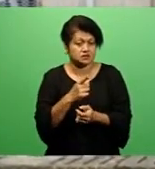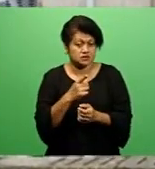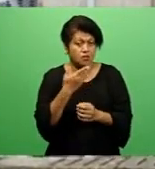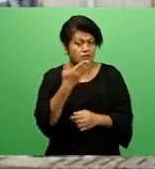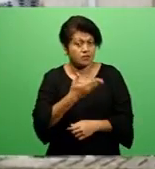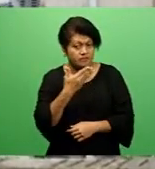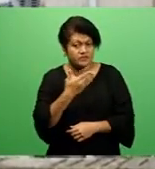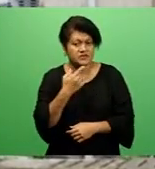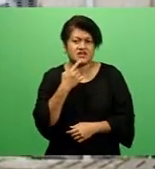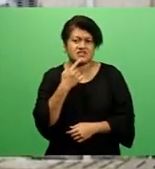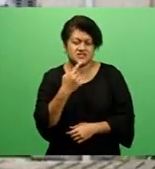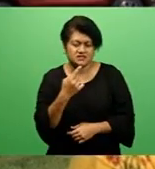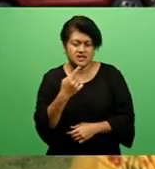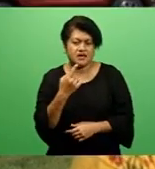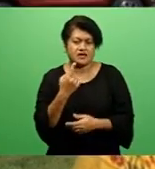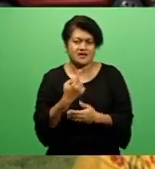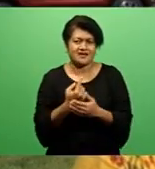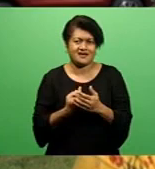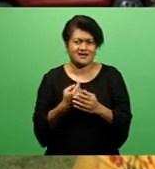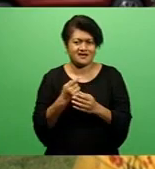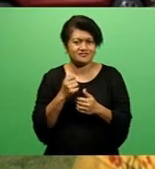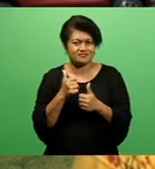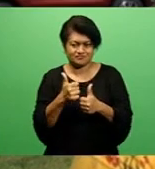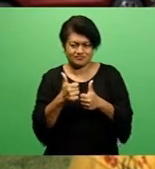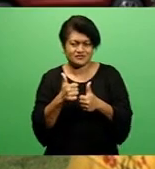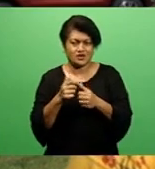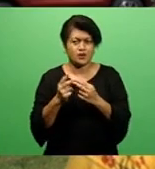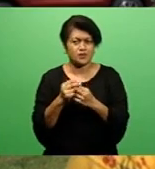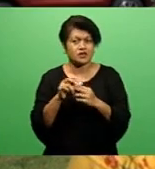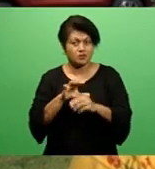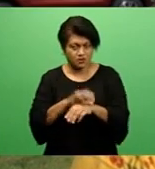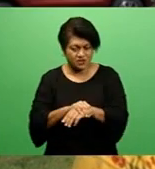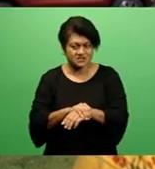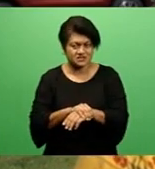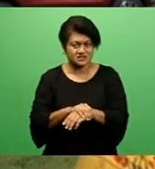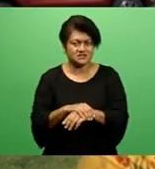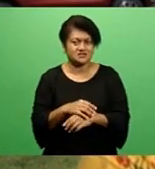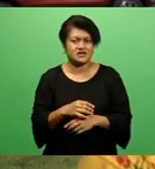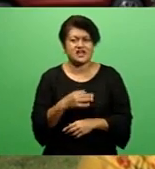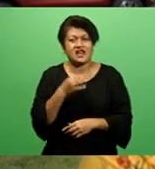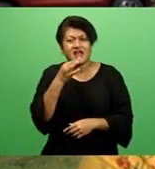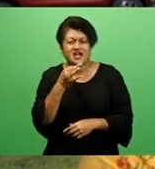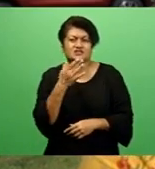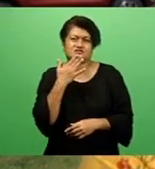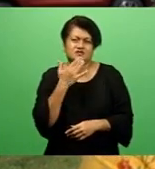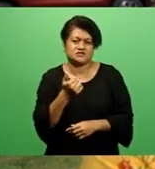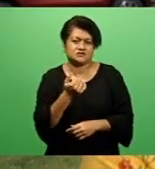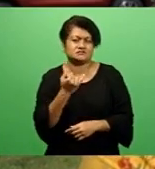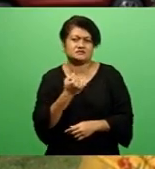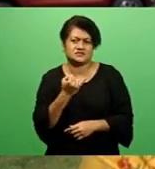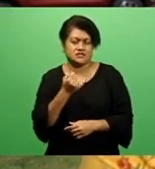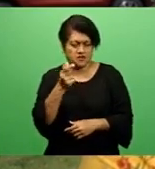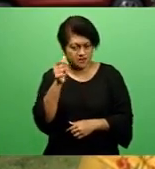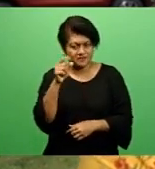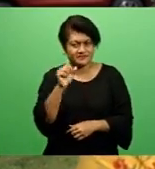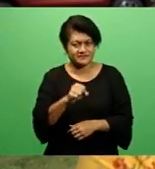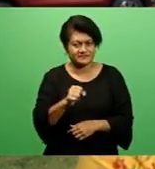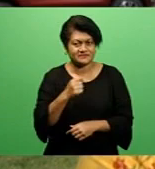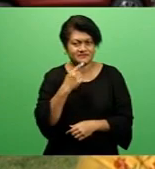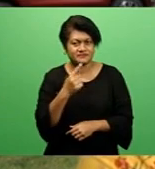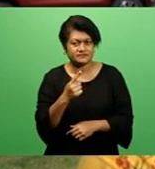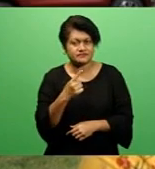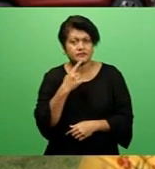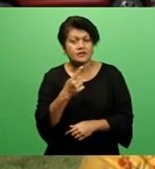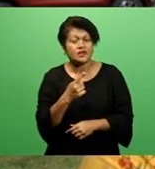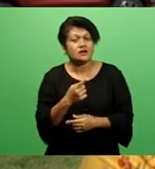and pleaded guilty at the earliest. The magistrate also said that he allowed the victims to receive justice quickly. However, she